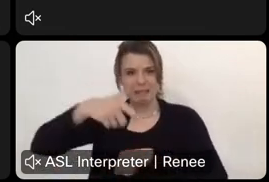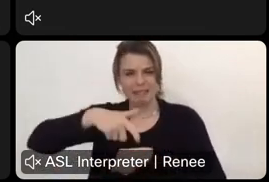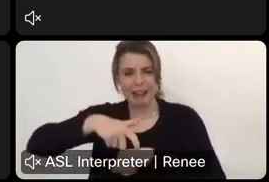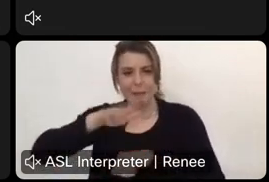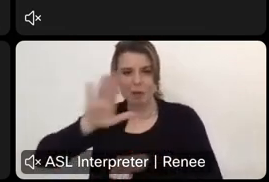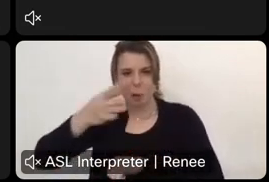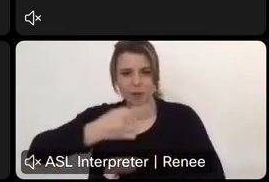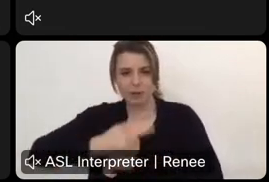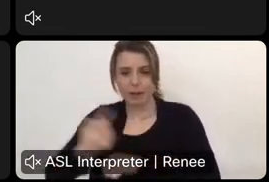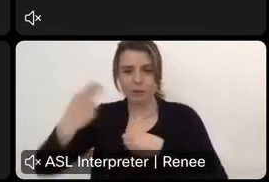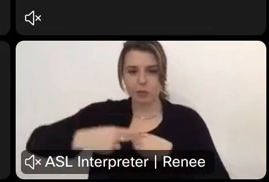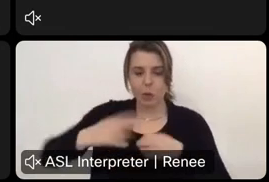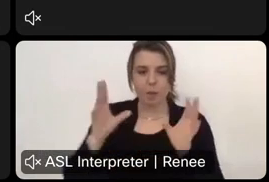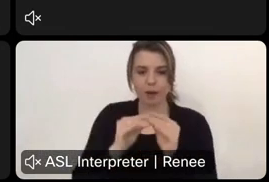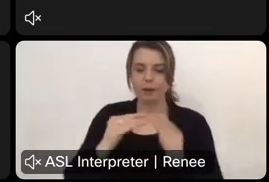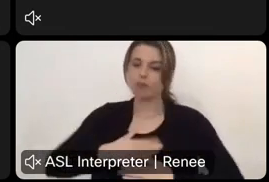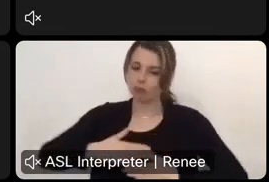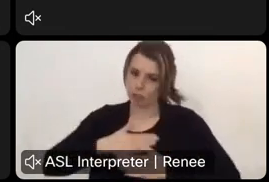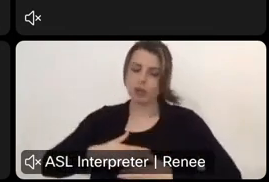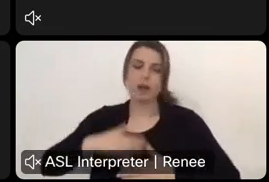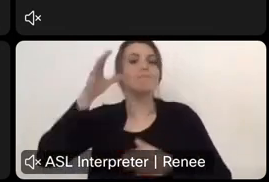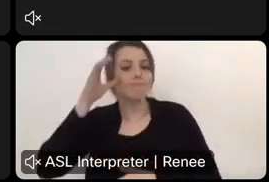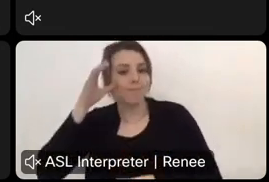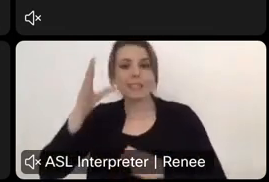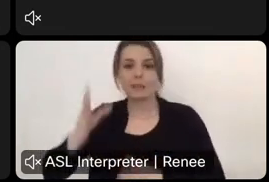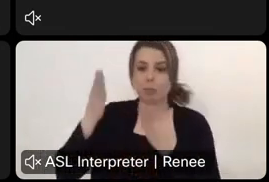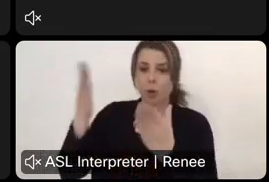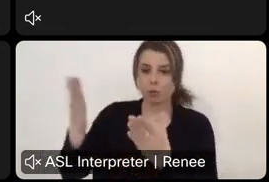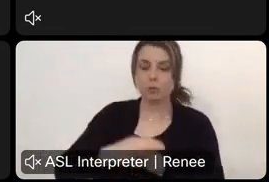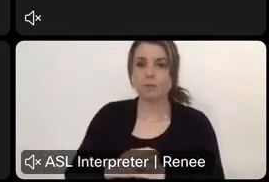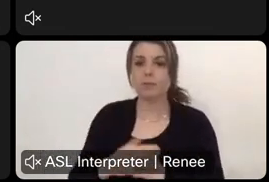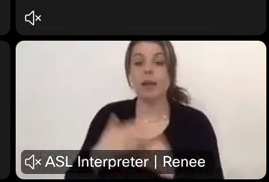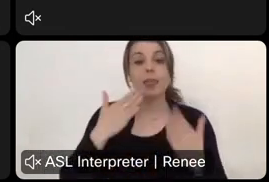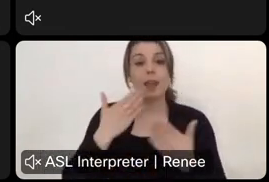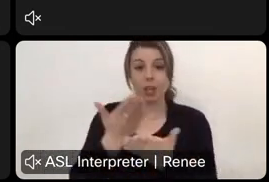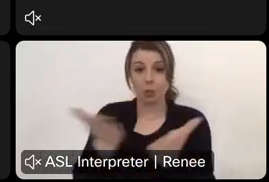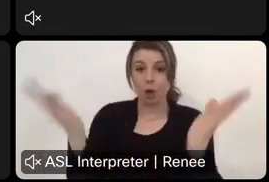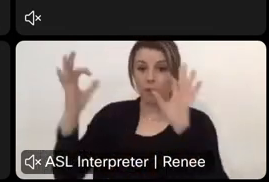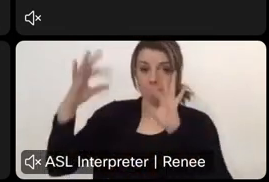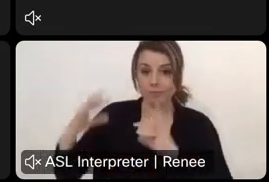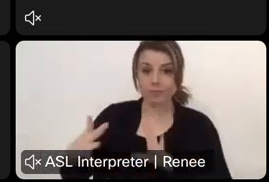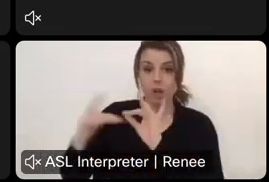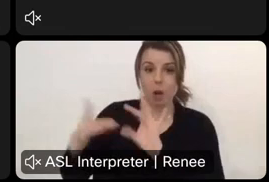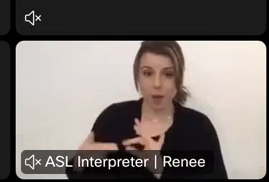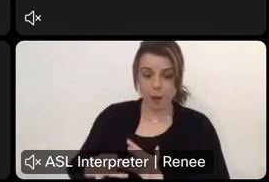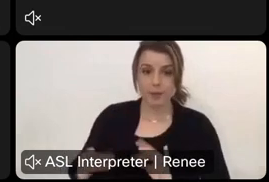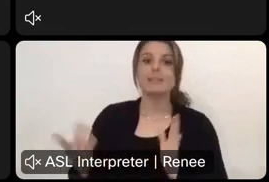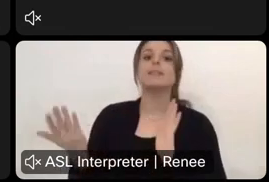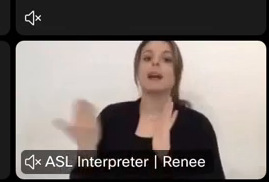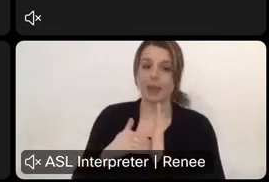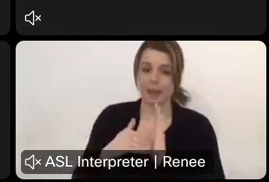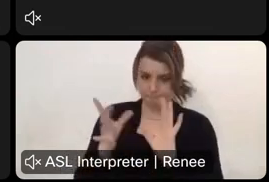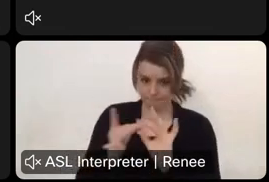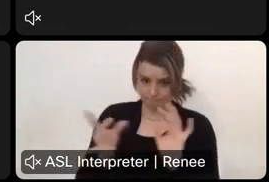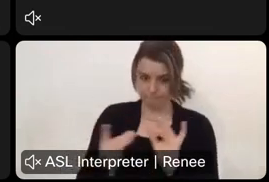us and to go over this and listen to what we're proposing. Um, thank you all for your great comments. Again, please do go ahead and go